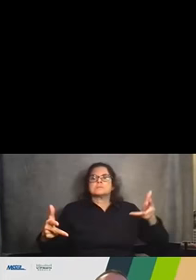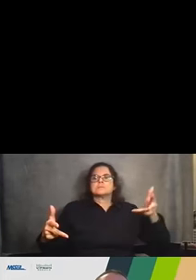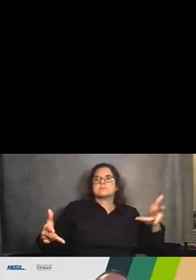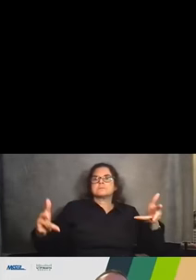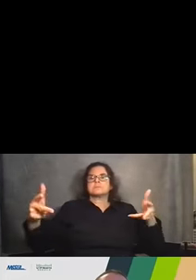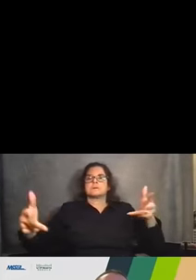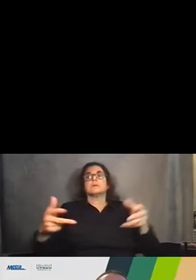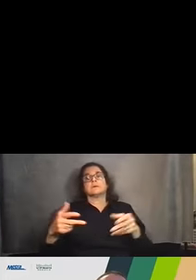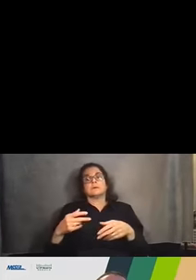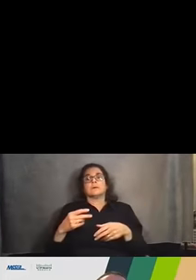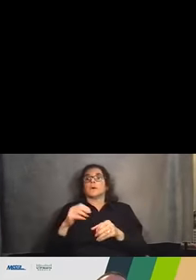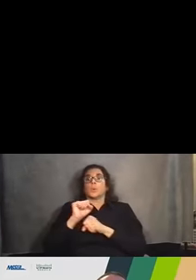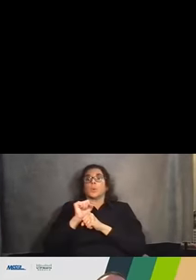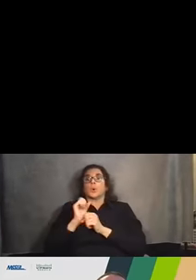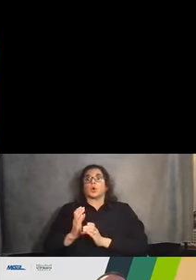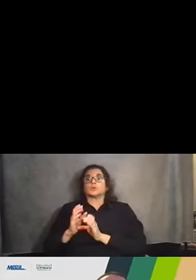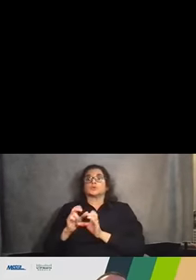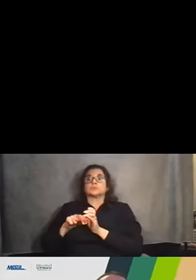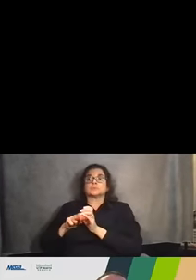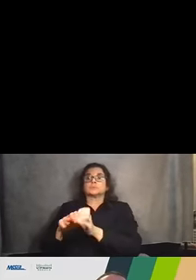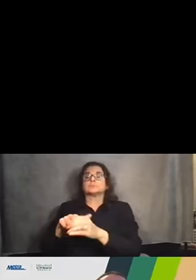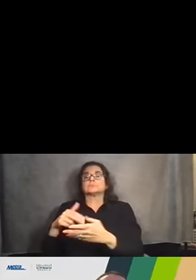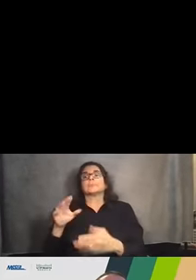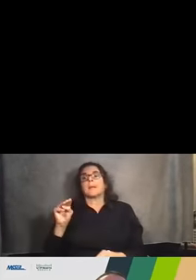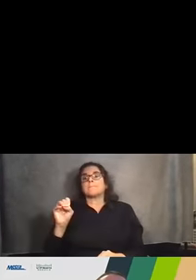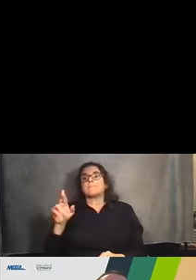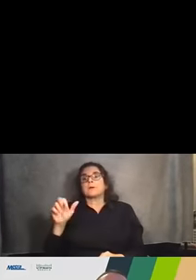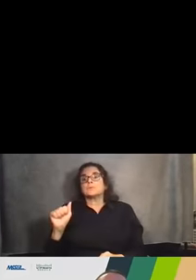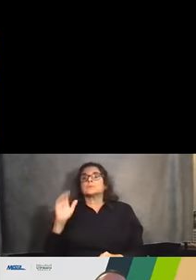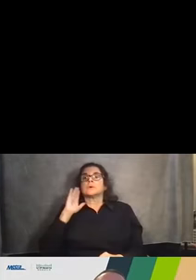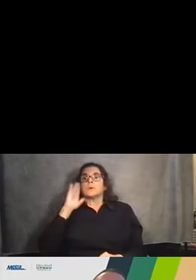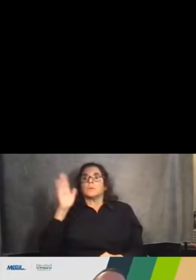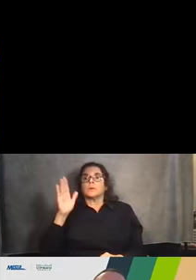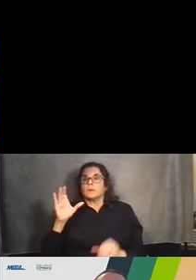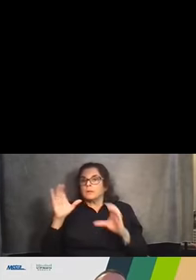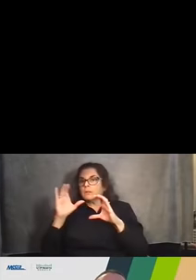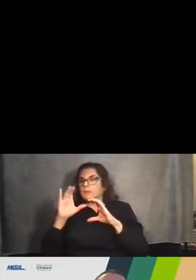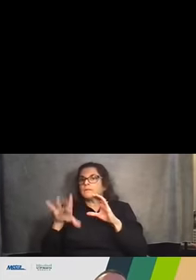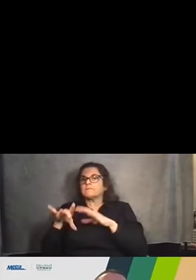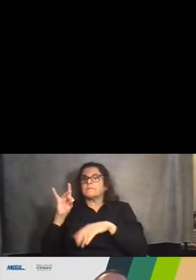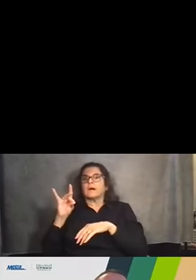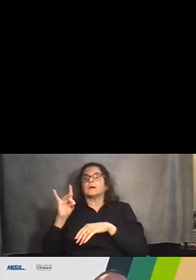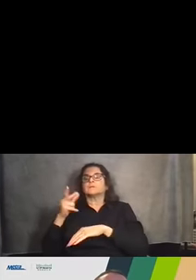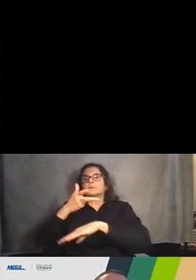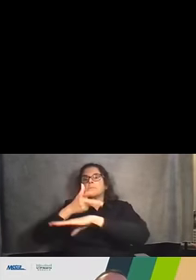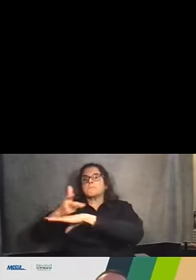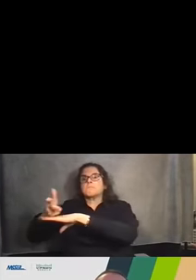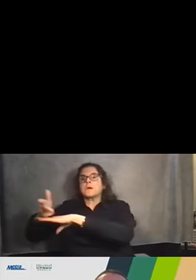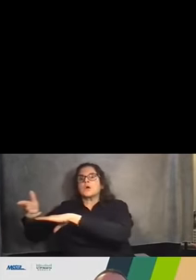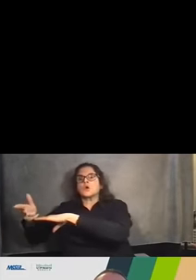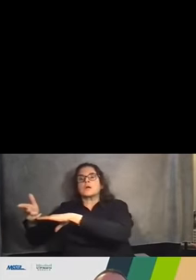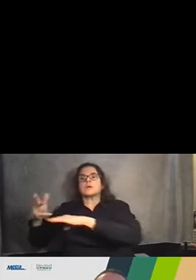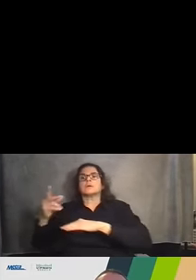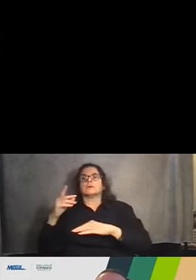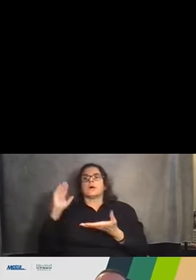is completed and Metro will work with the contractor to identify opportunities to provide parking for construction workers that minimizes the use of on